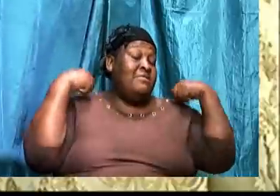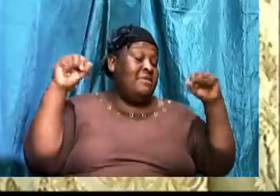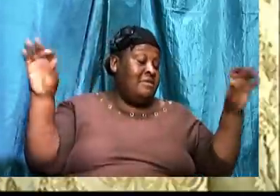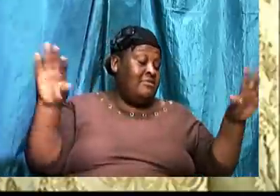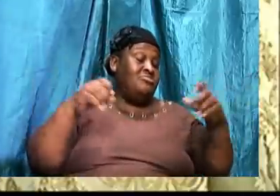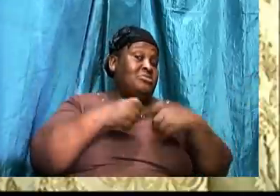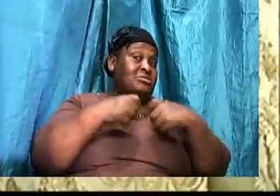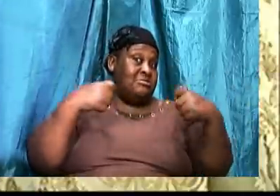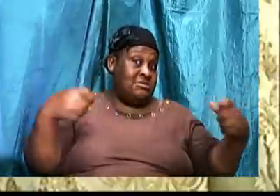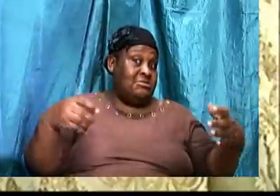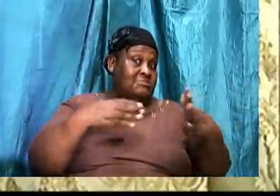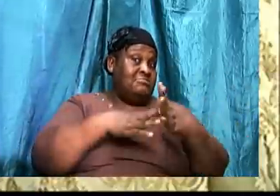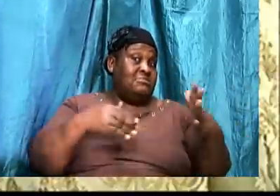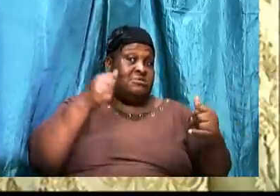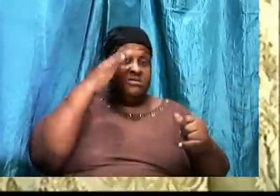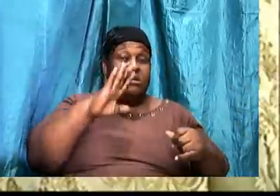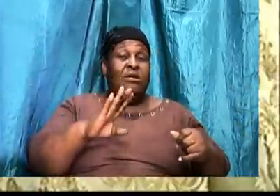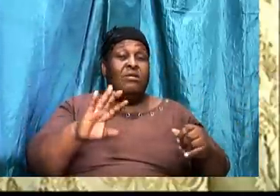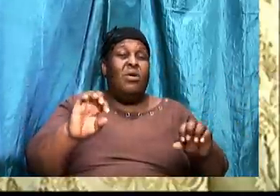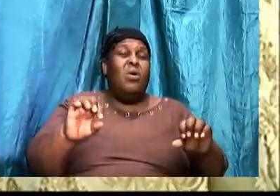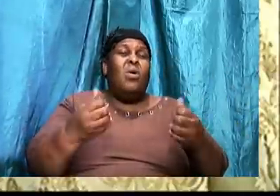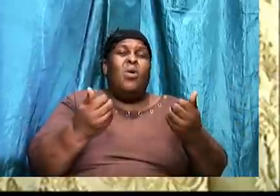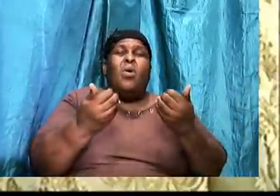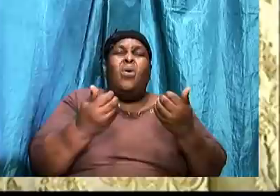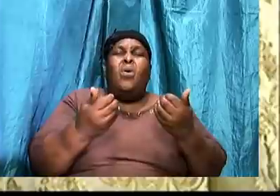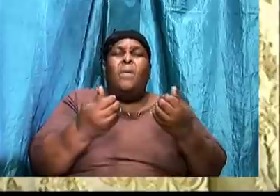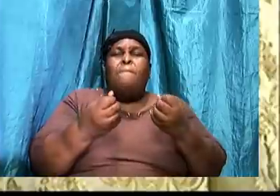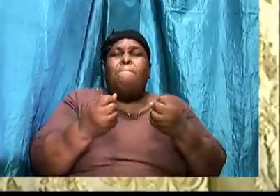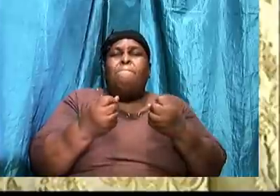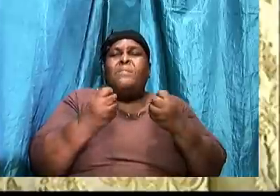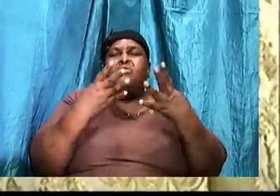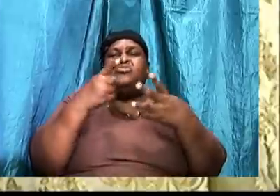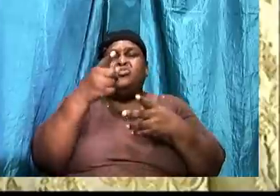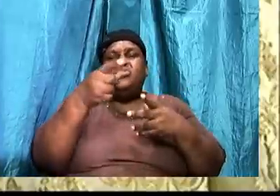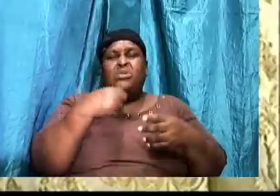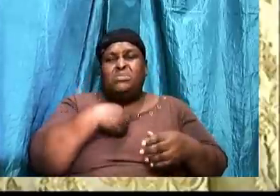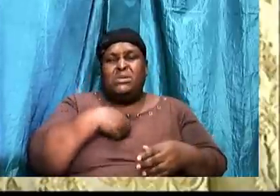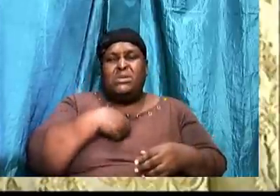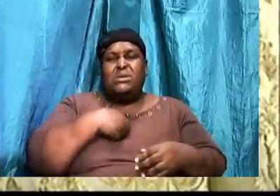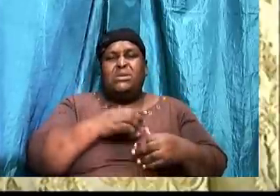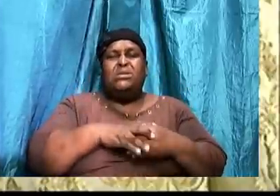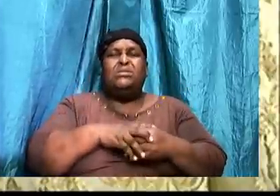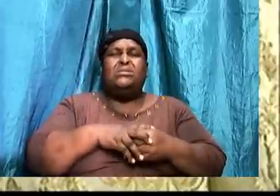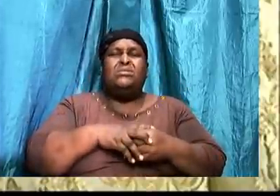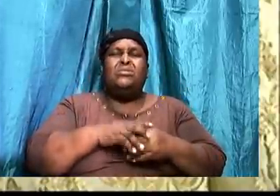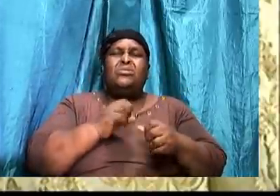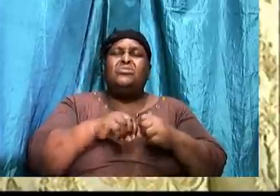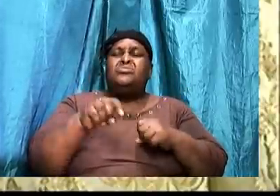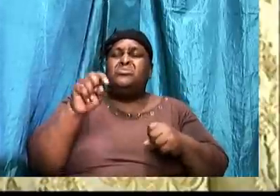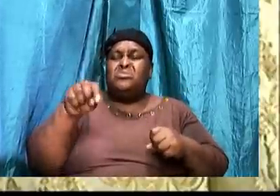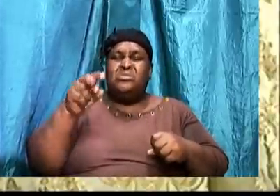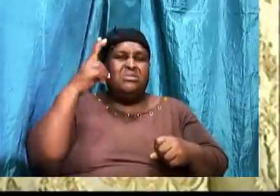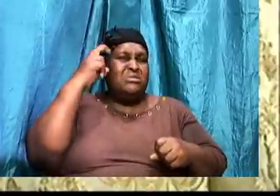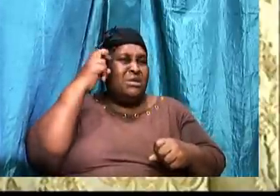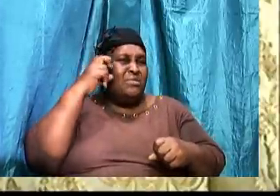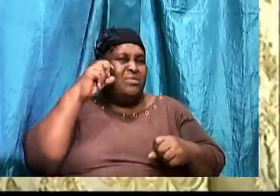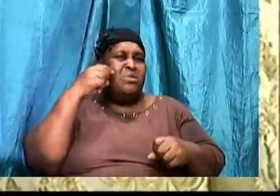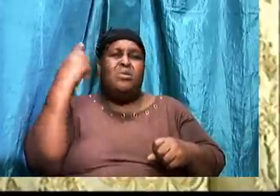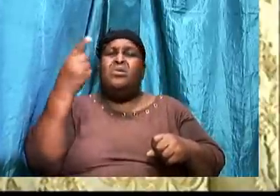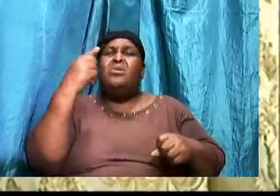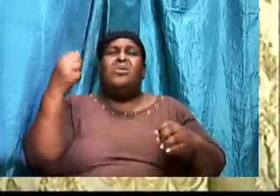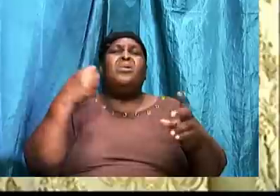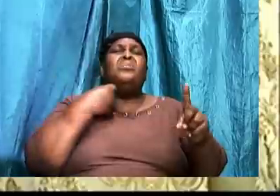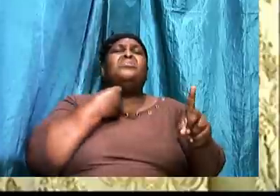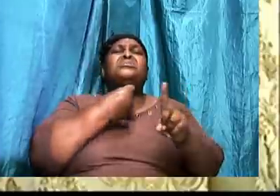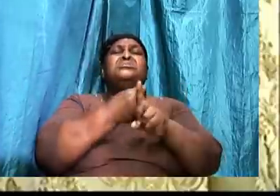lower than them. So we say that this adversary will always attack. And one of the first